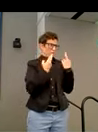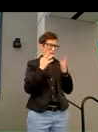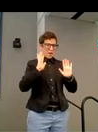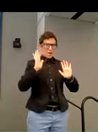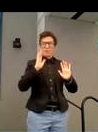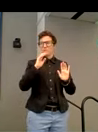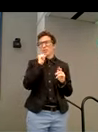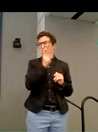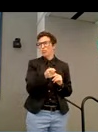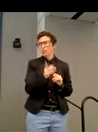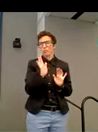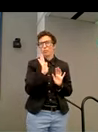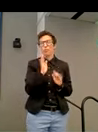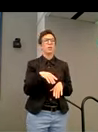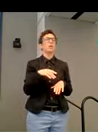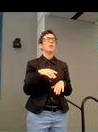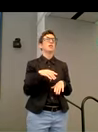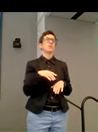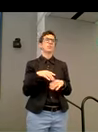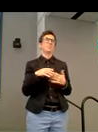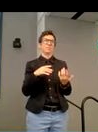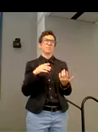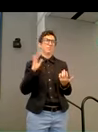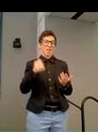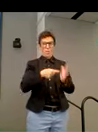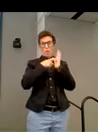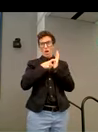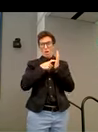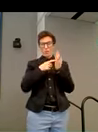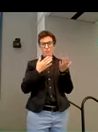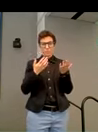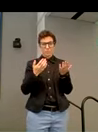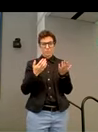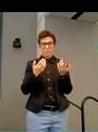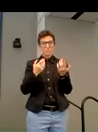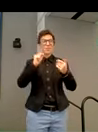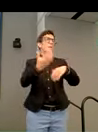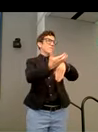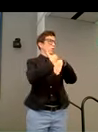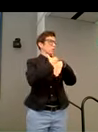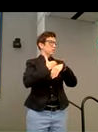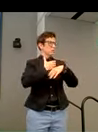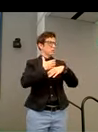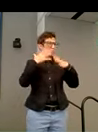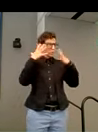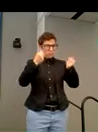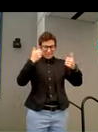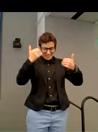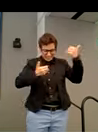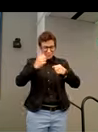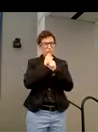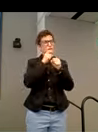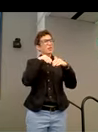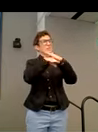the case. But really, I mean, that took, it really forced us forward into ensuring that